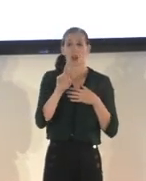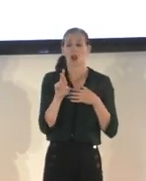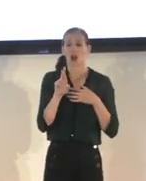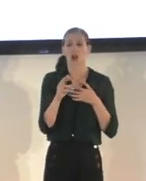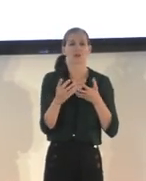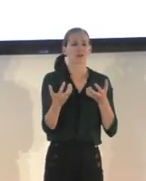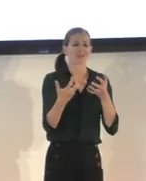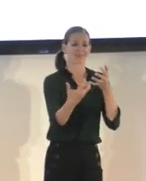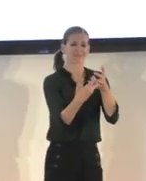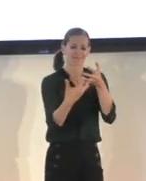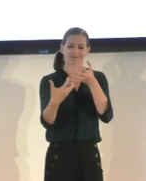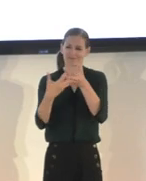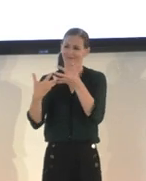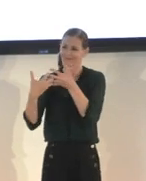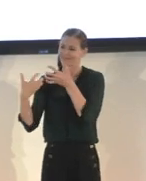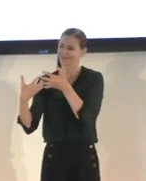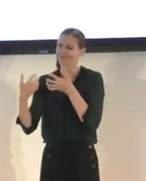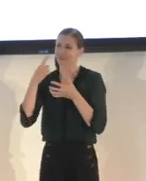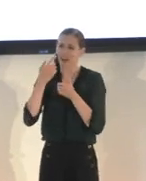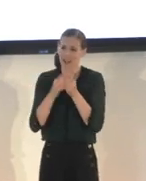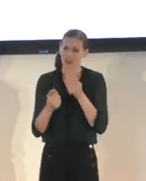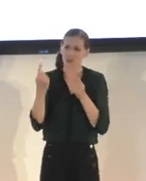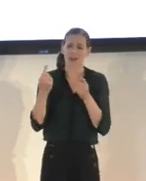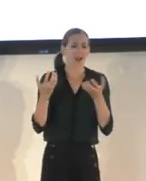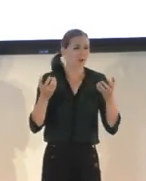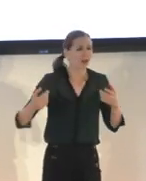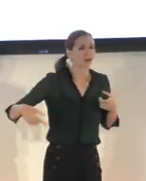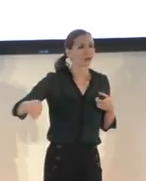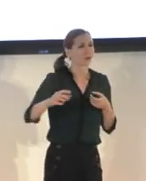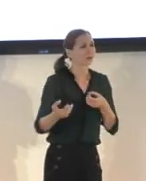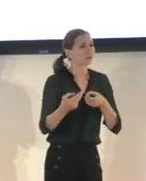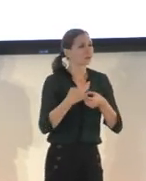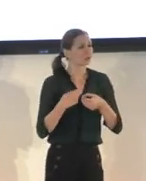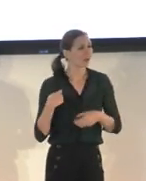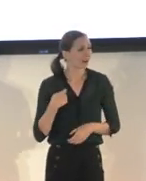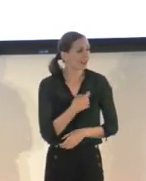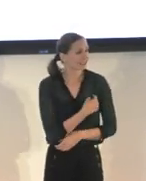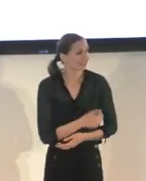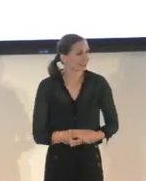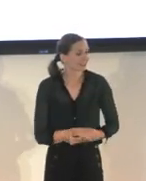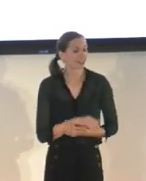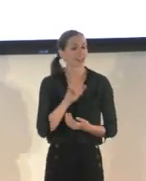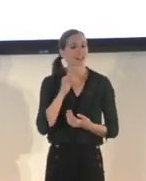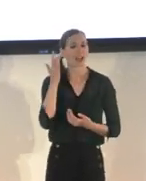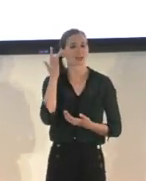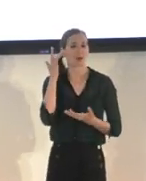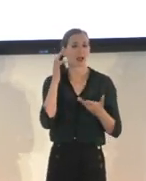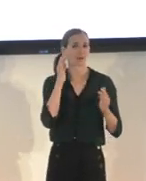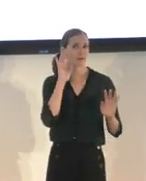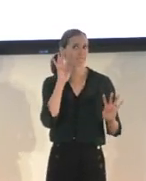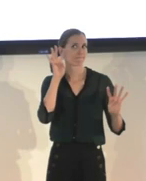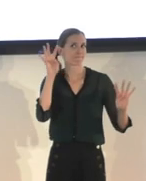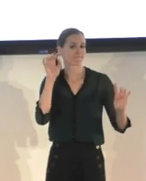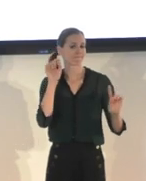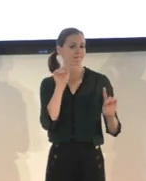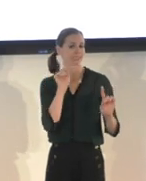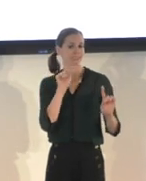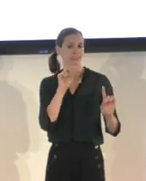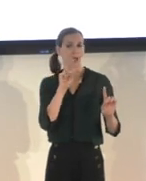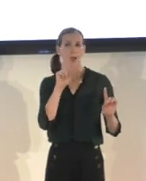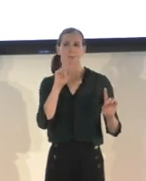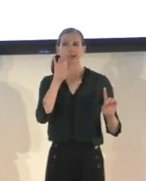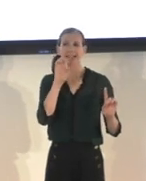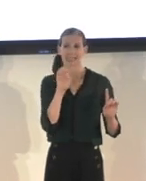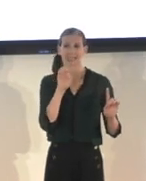and we want all of you to join us. So that's why we made this update. We got to try to remove barriers and ideally